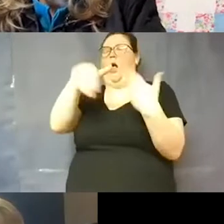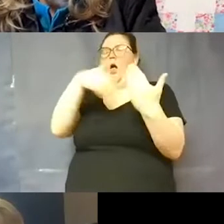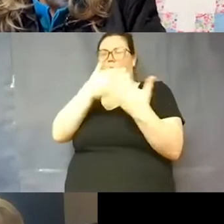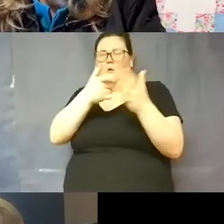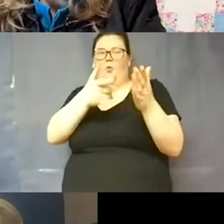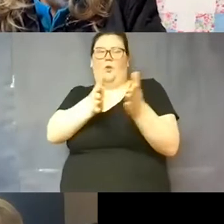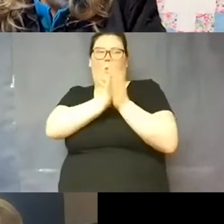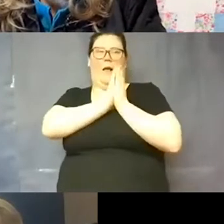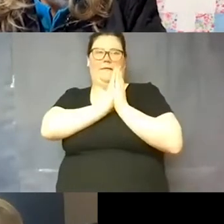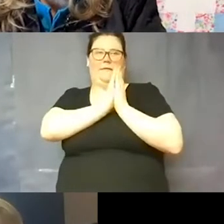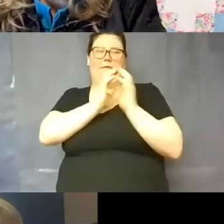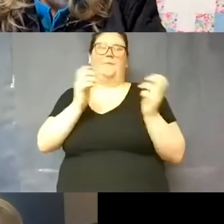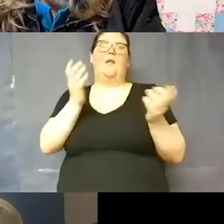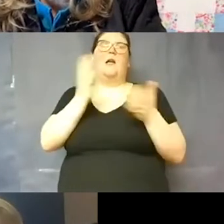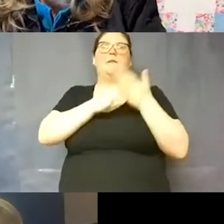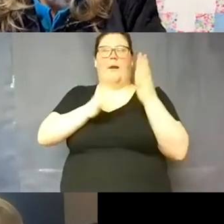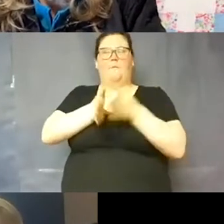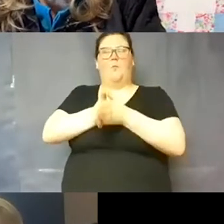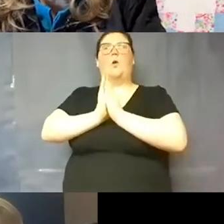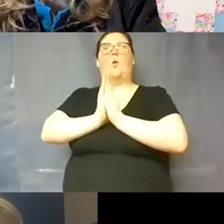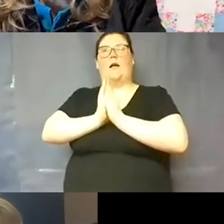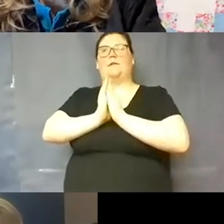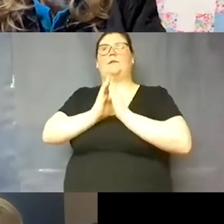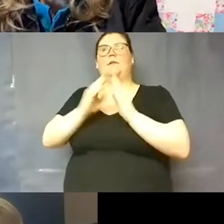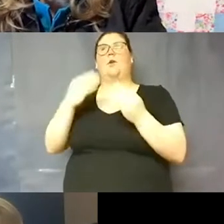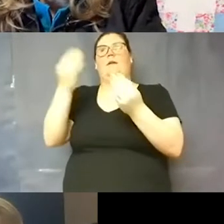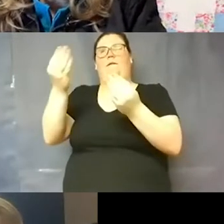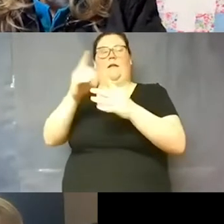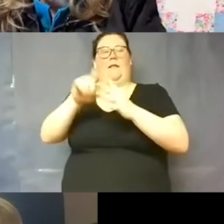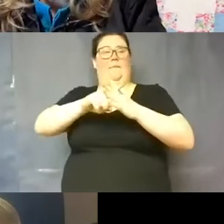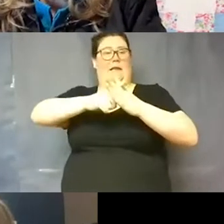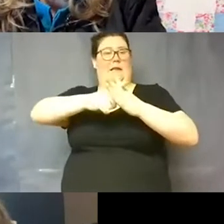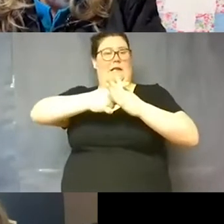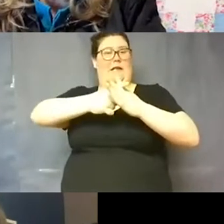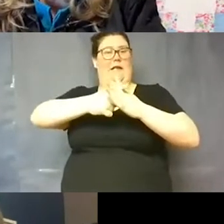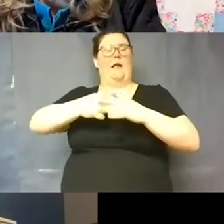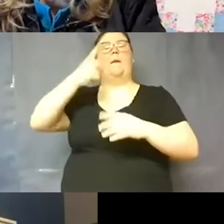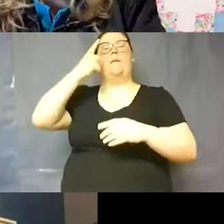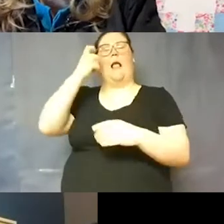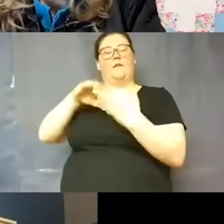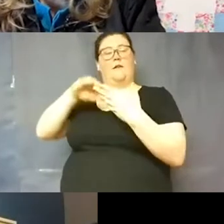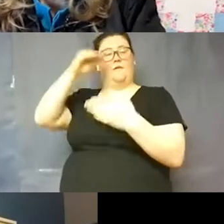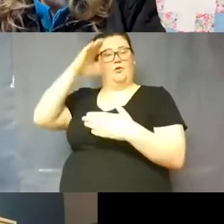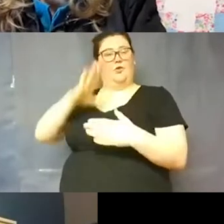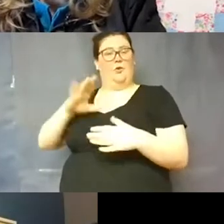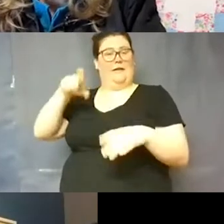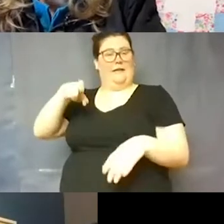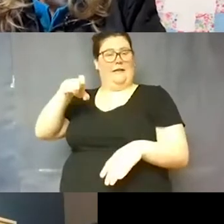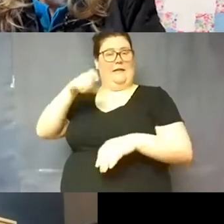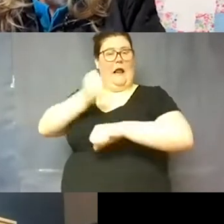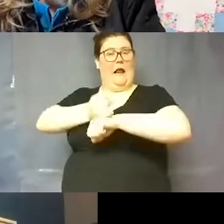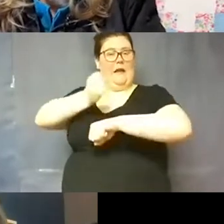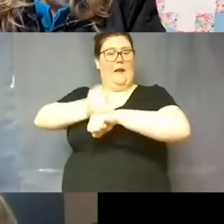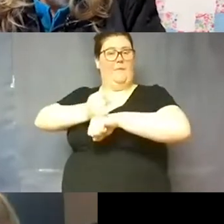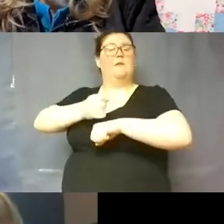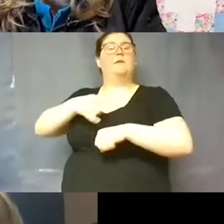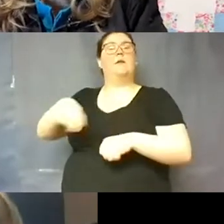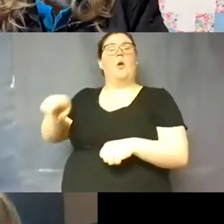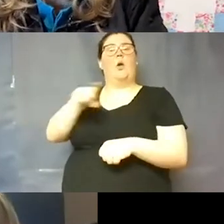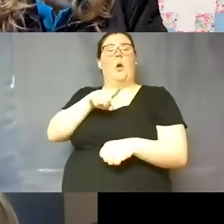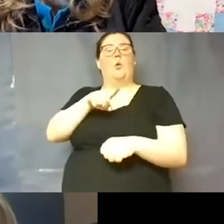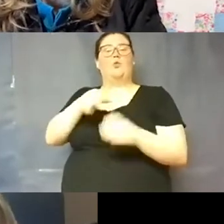So some of those requests were granted in the beginning and then because of student need on campus those reviews